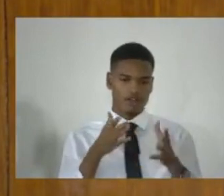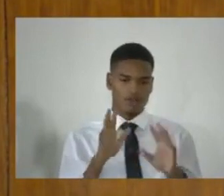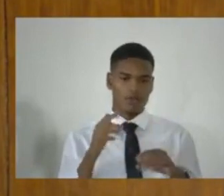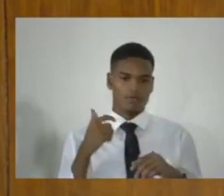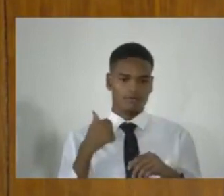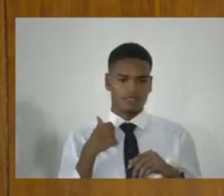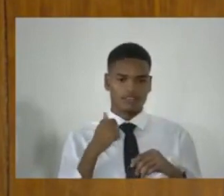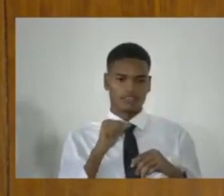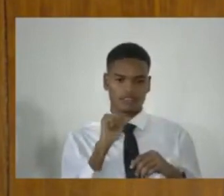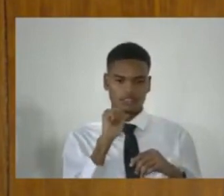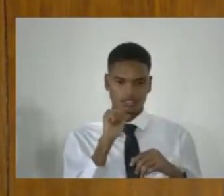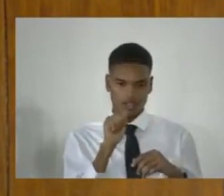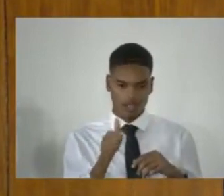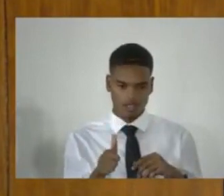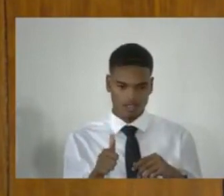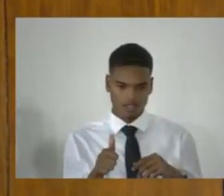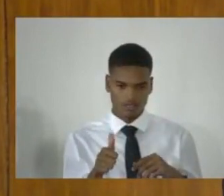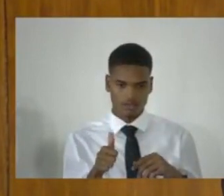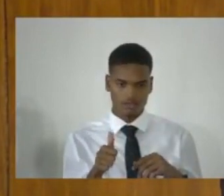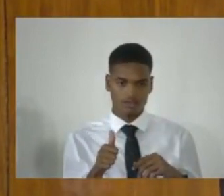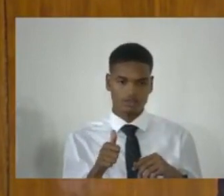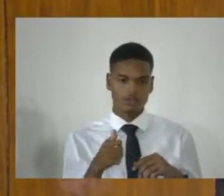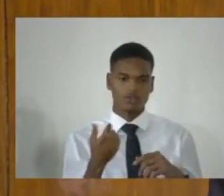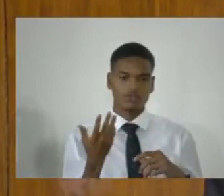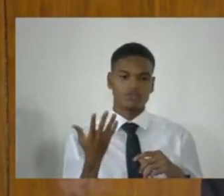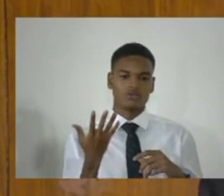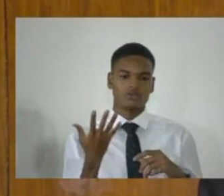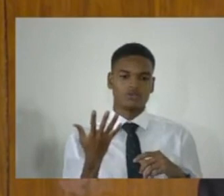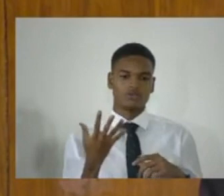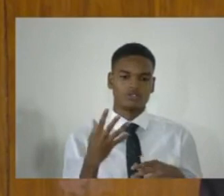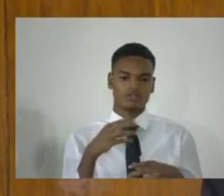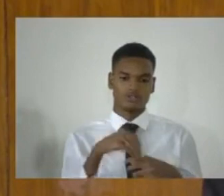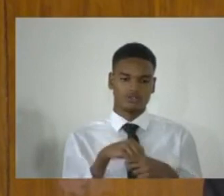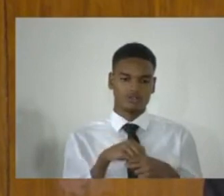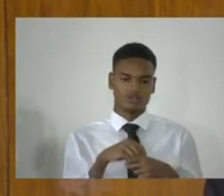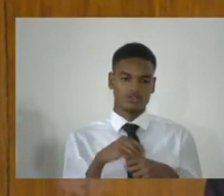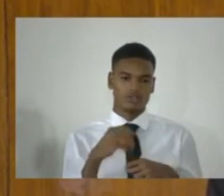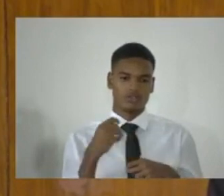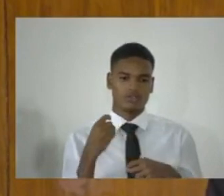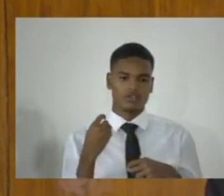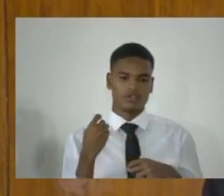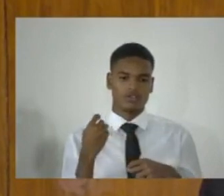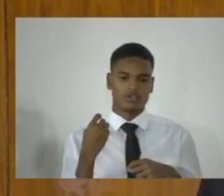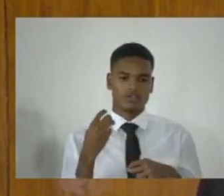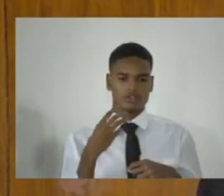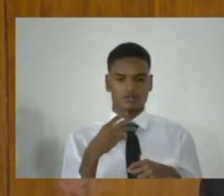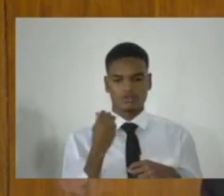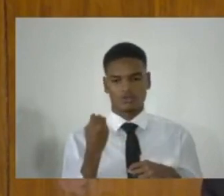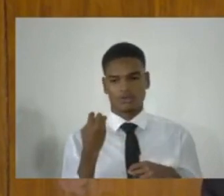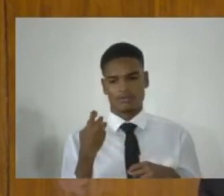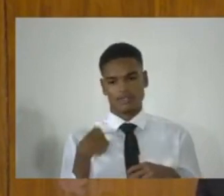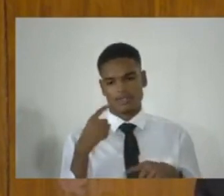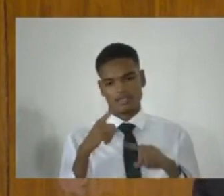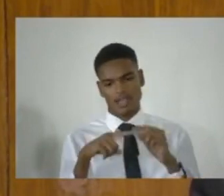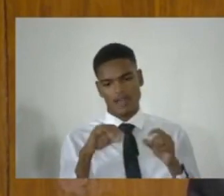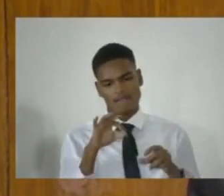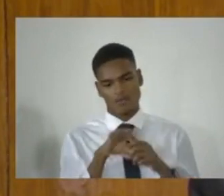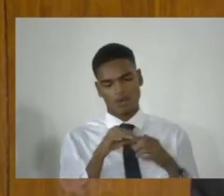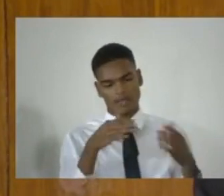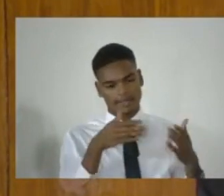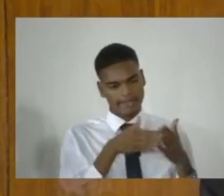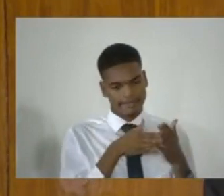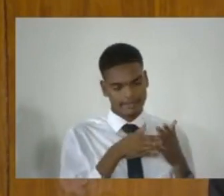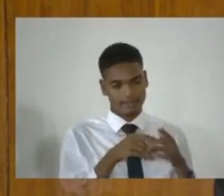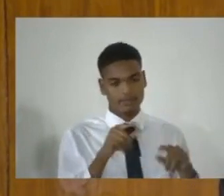be inclined to vote against this legislation. I will not vote against it. There's one last